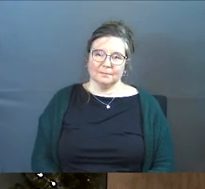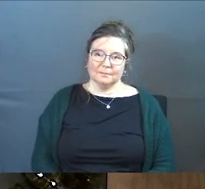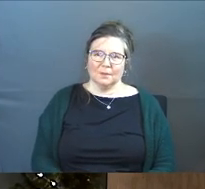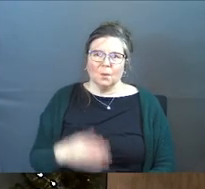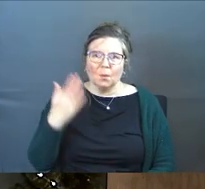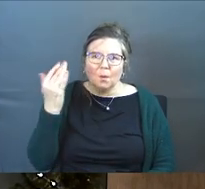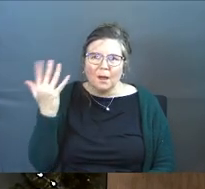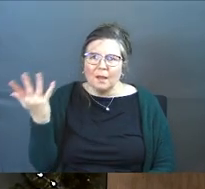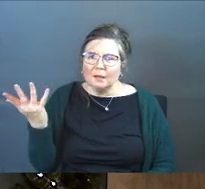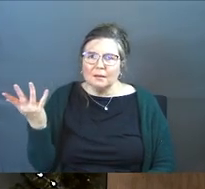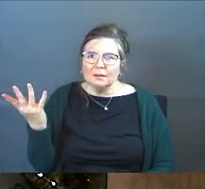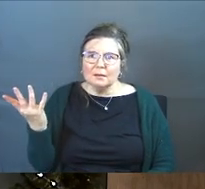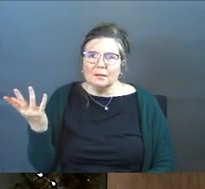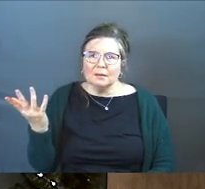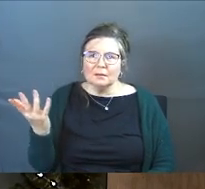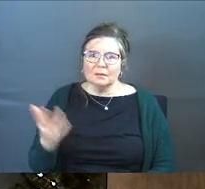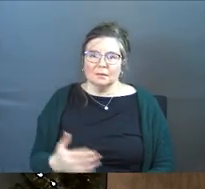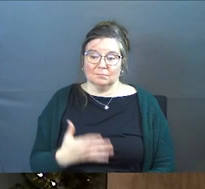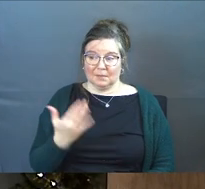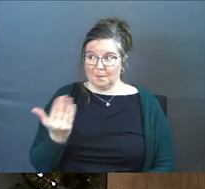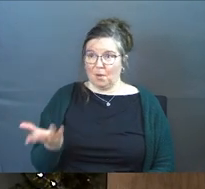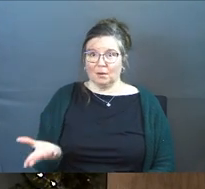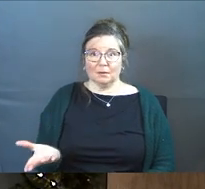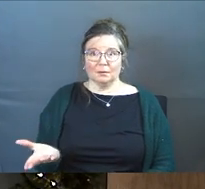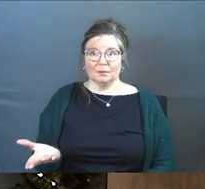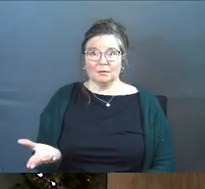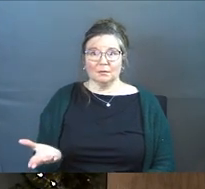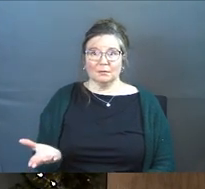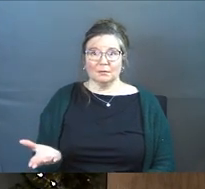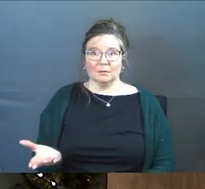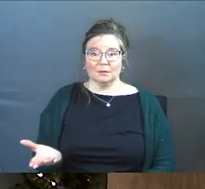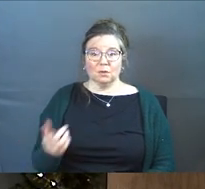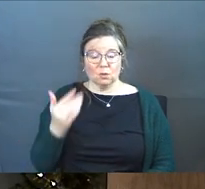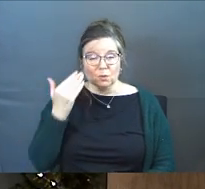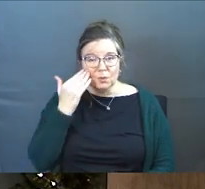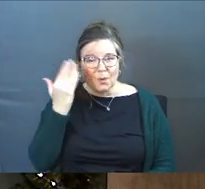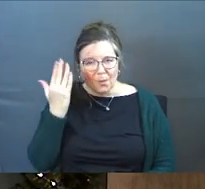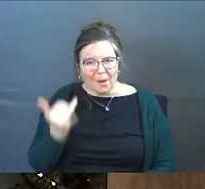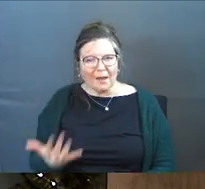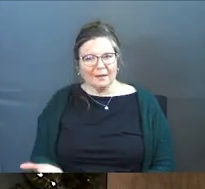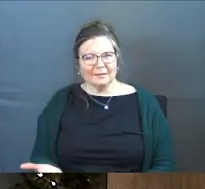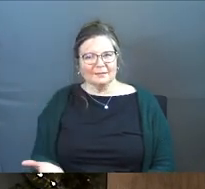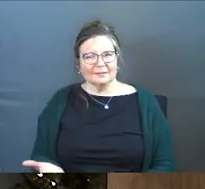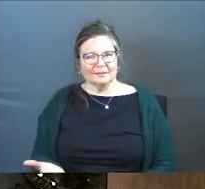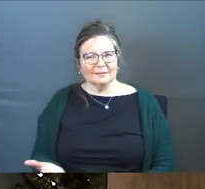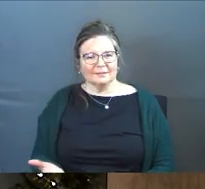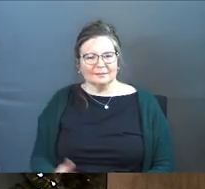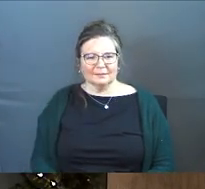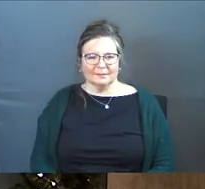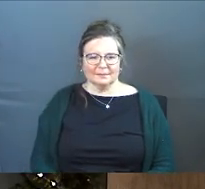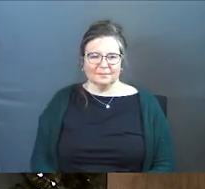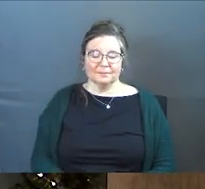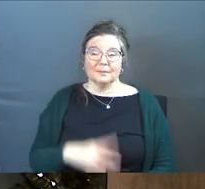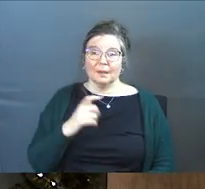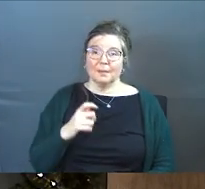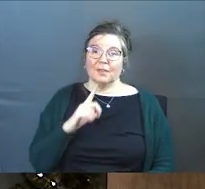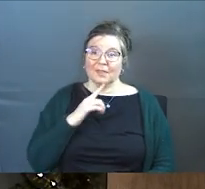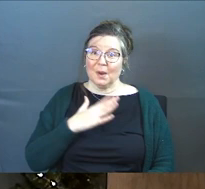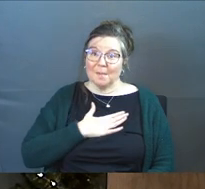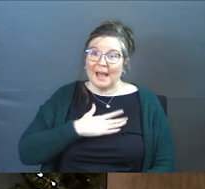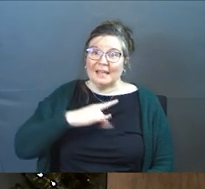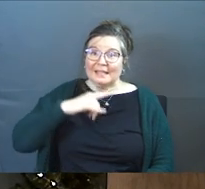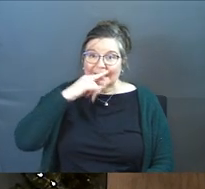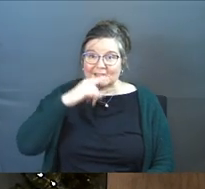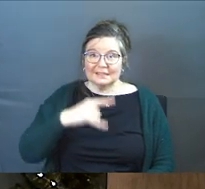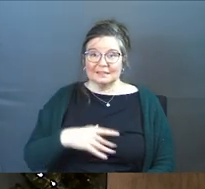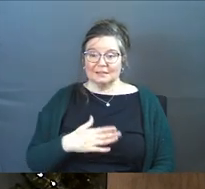why come on you know why because they're my